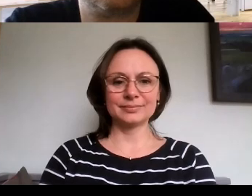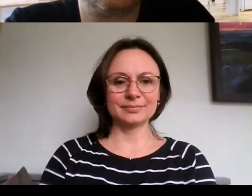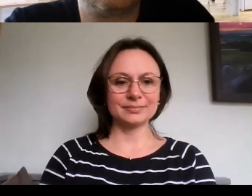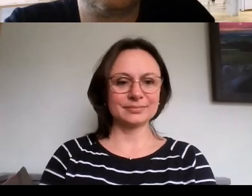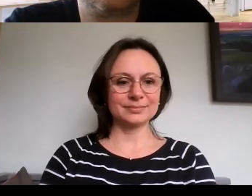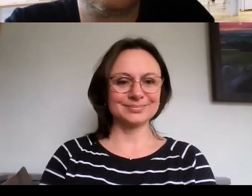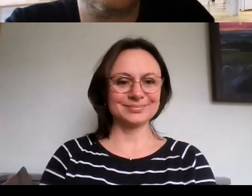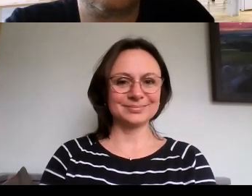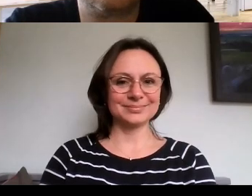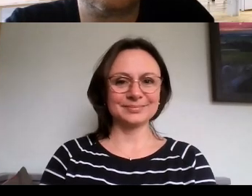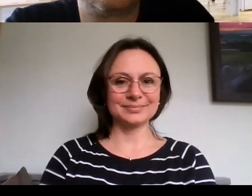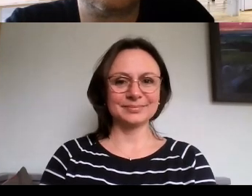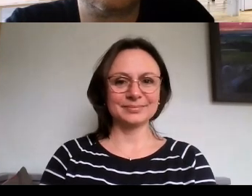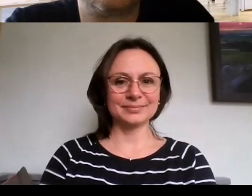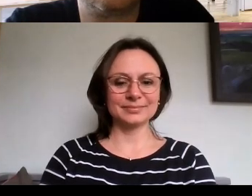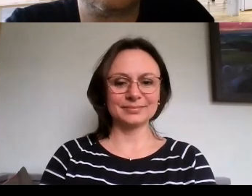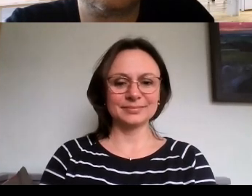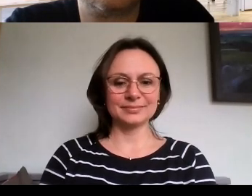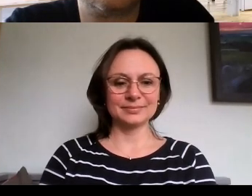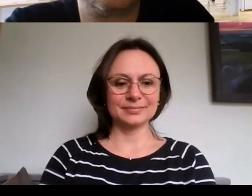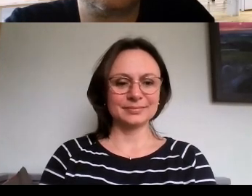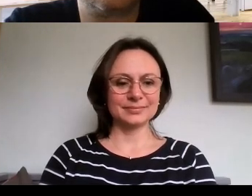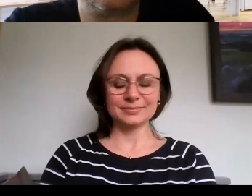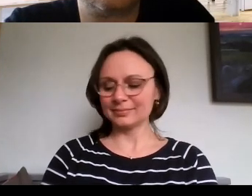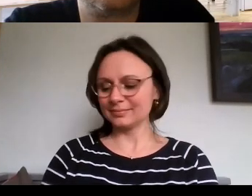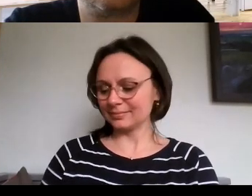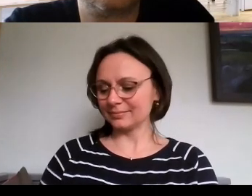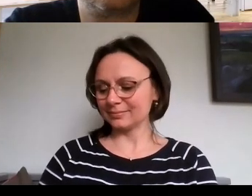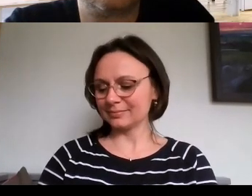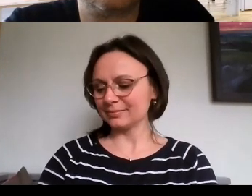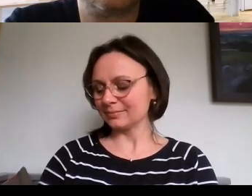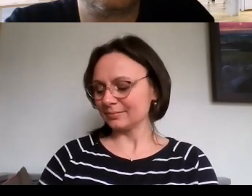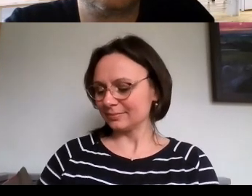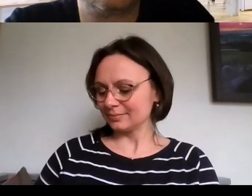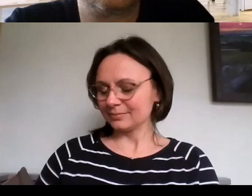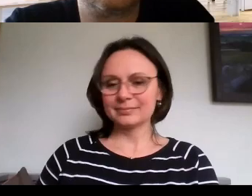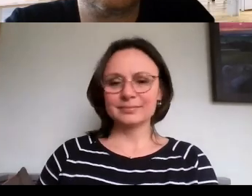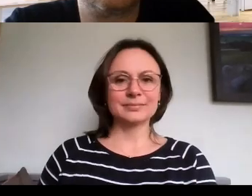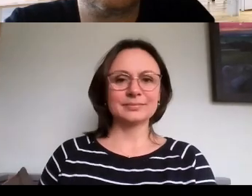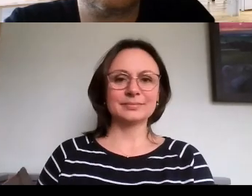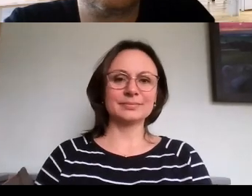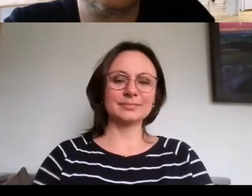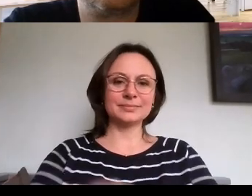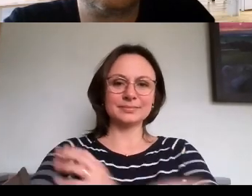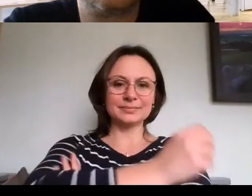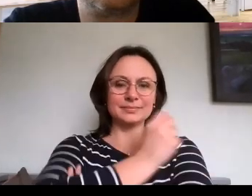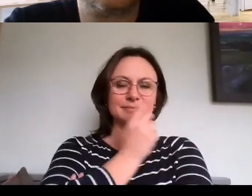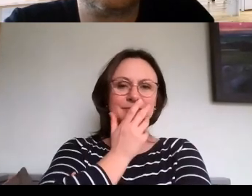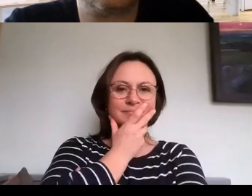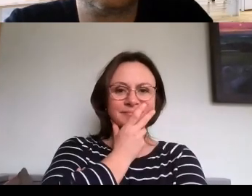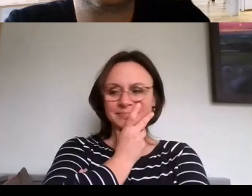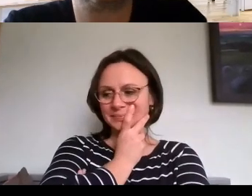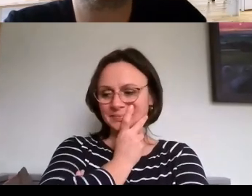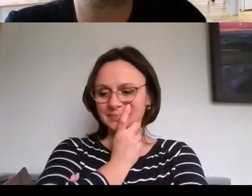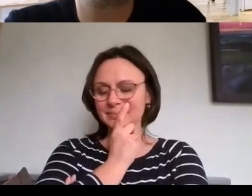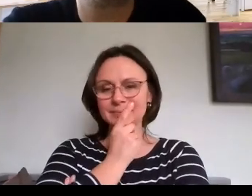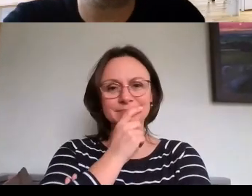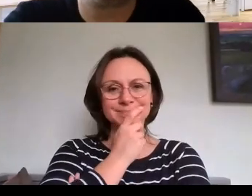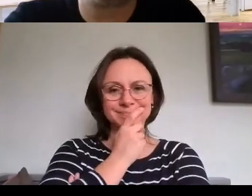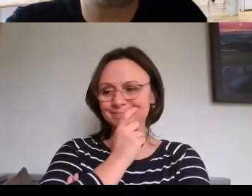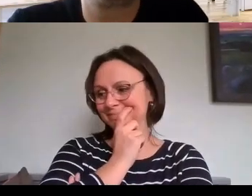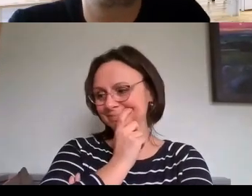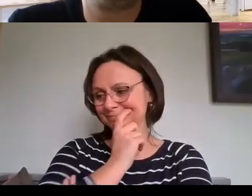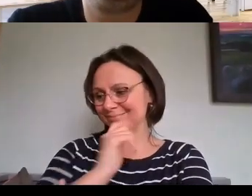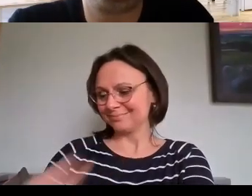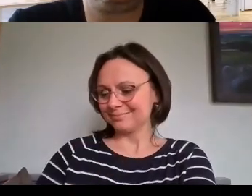the delivery of BDF's consultancy and learning and development services. So welcome to you all,